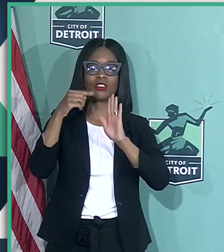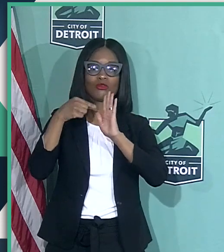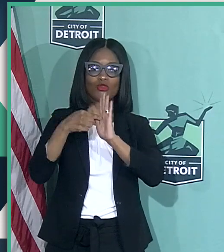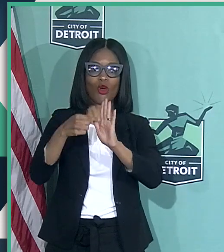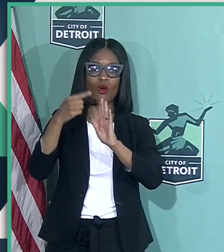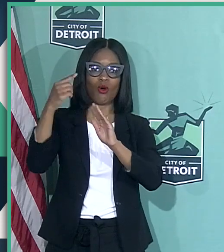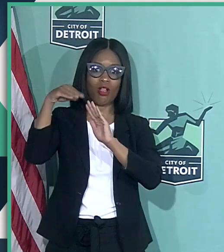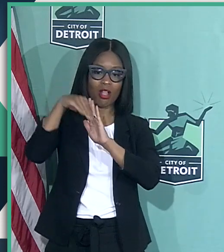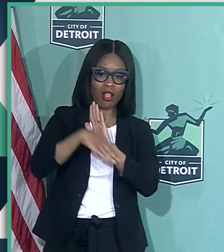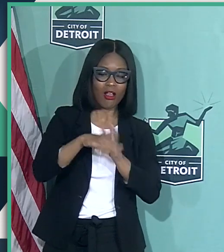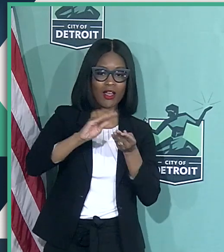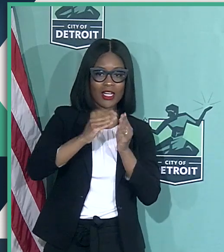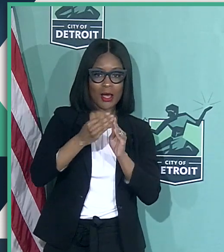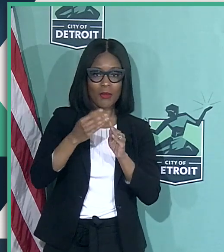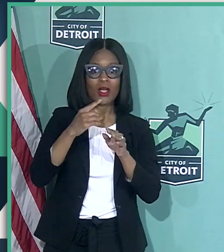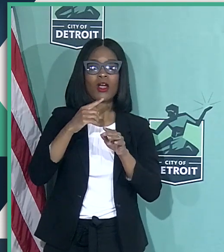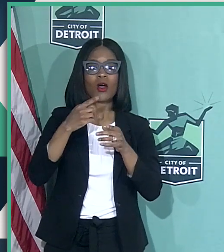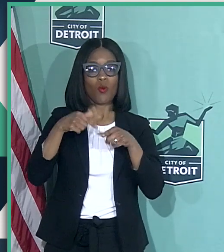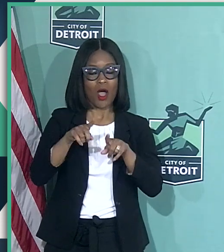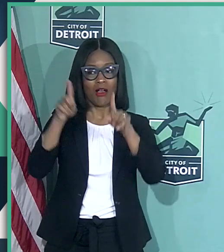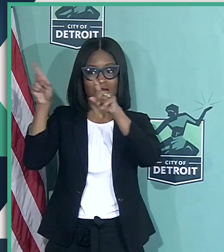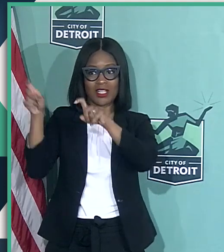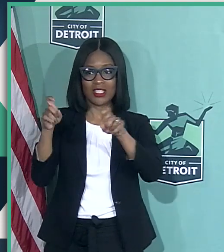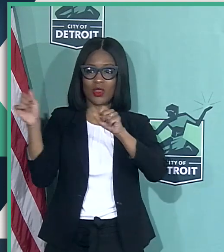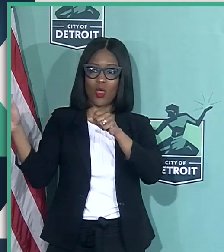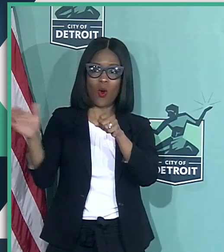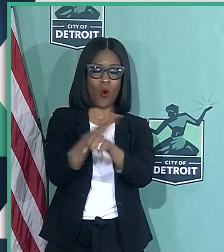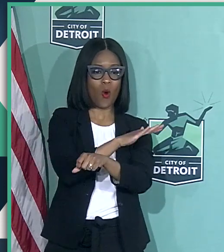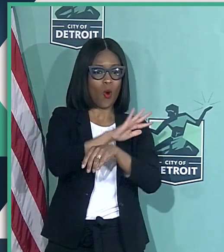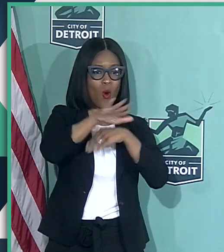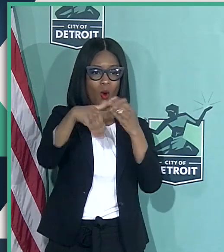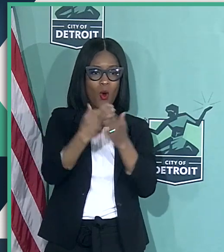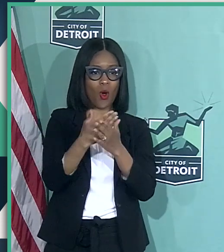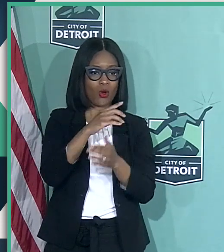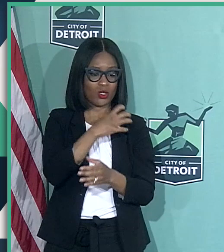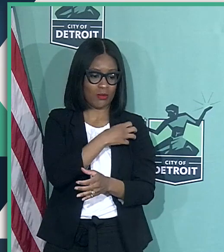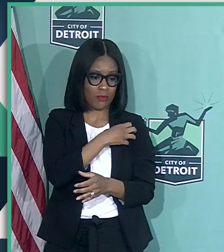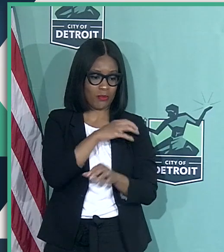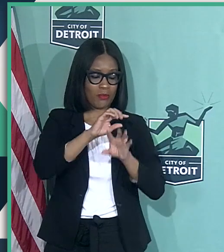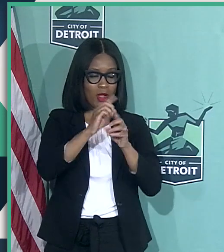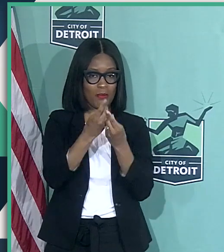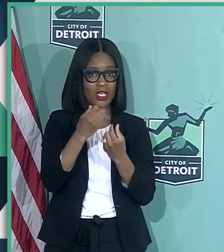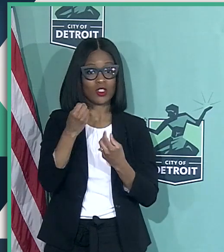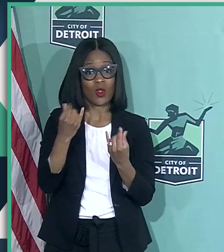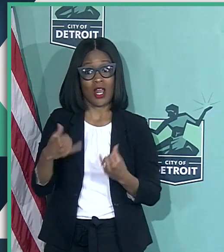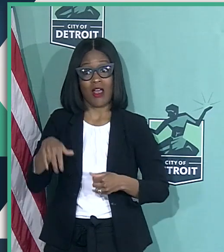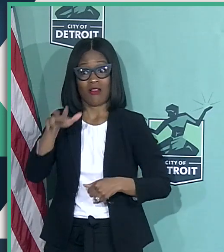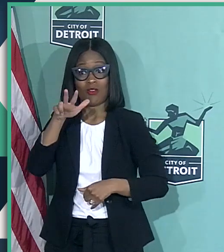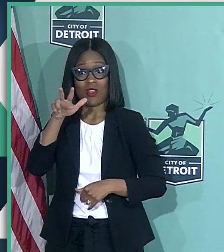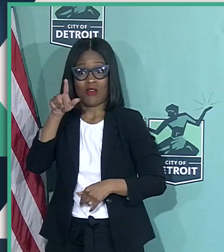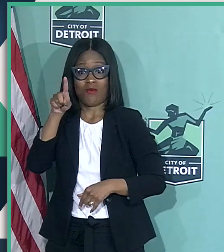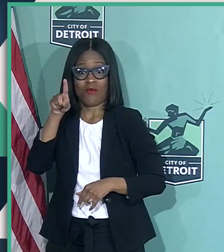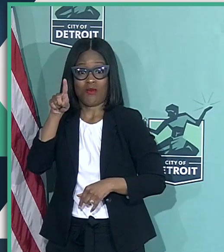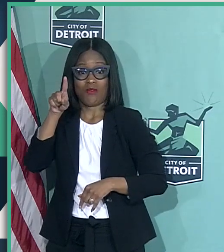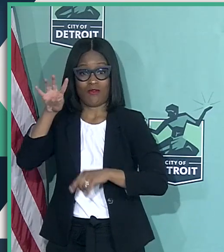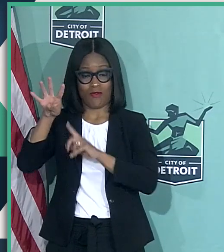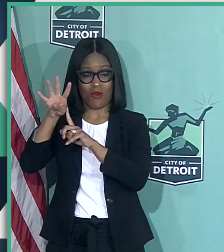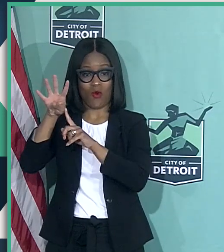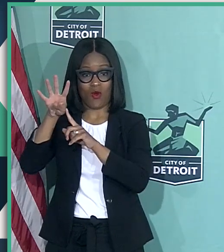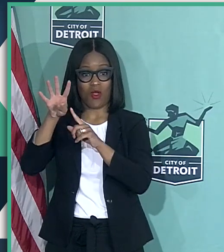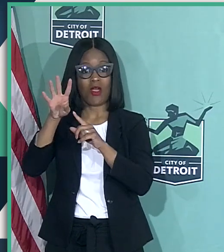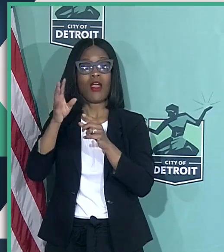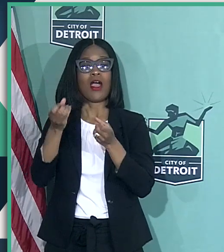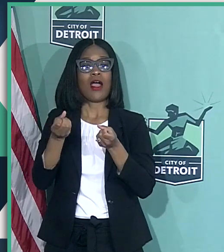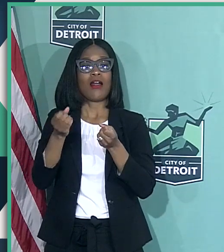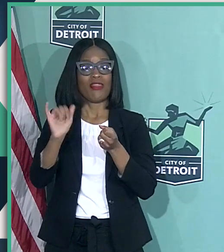department. So as of today, we're at 314, 314 members of this department who have tested positive